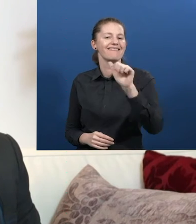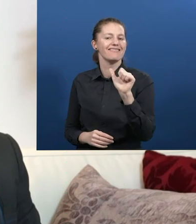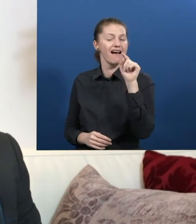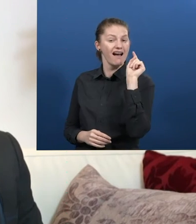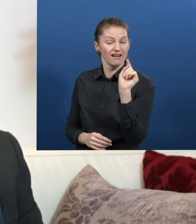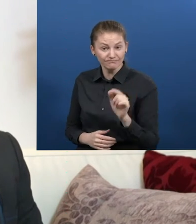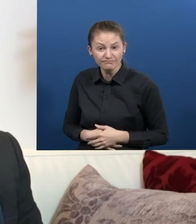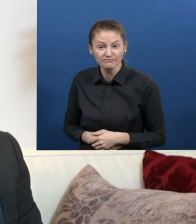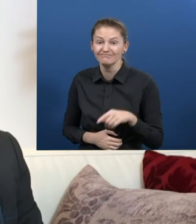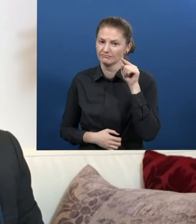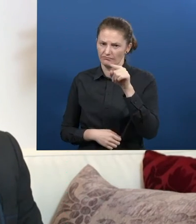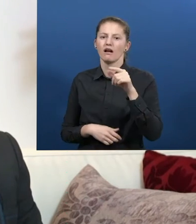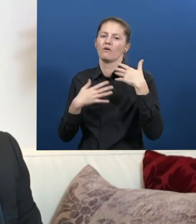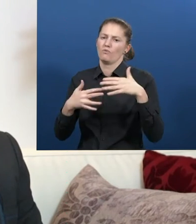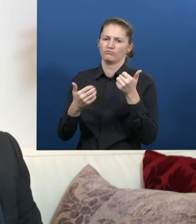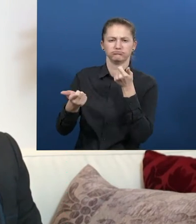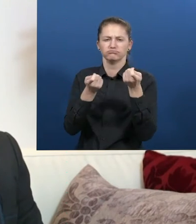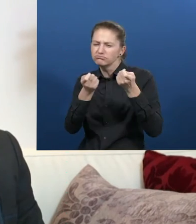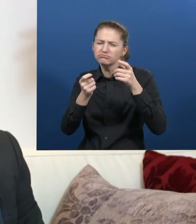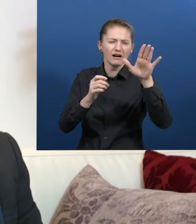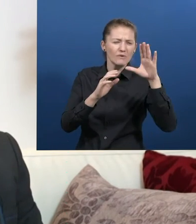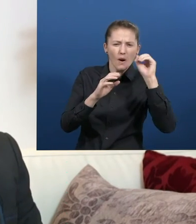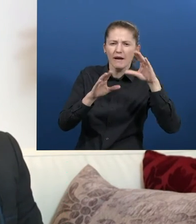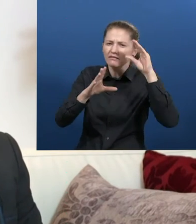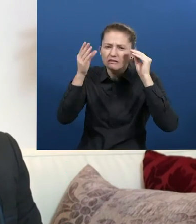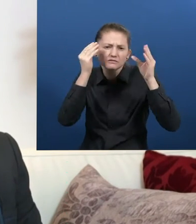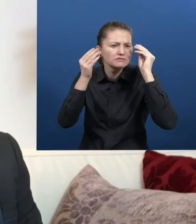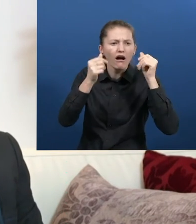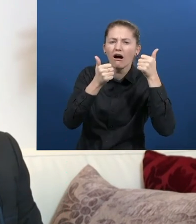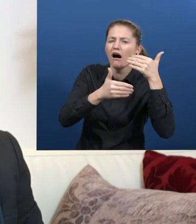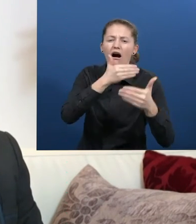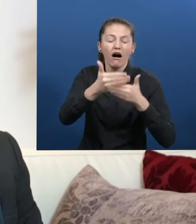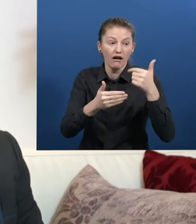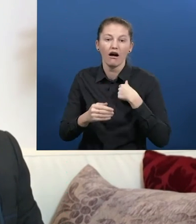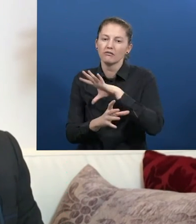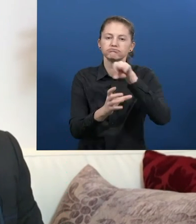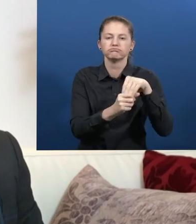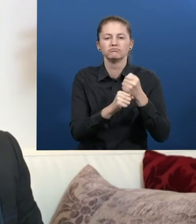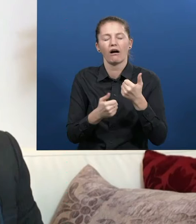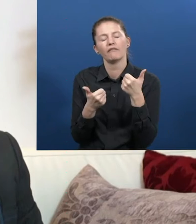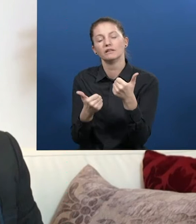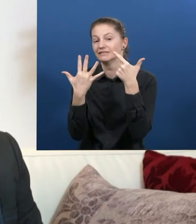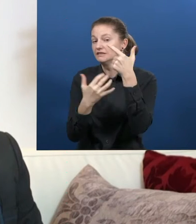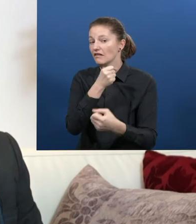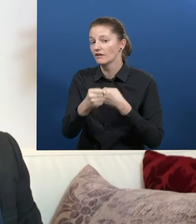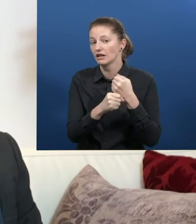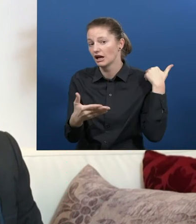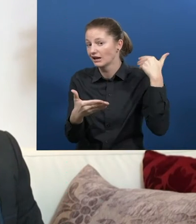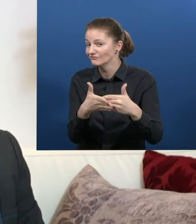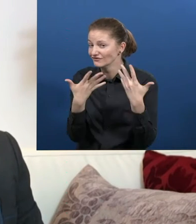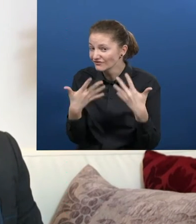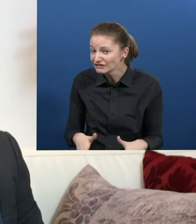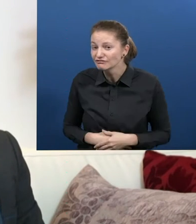empresa para que yo hoy cumpliera siete años laburando y la cual ha cambiado mi vida